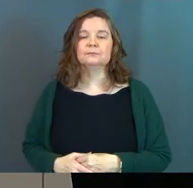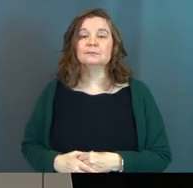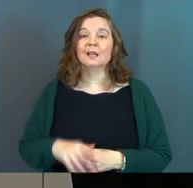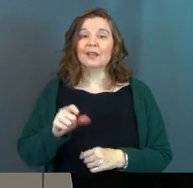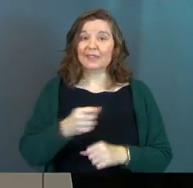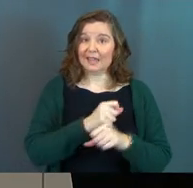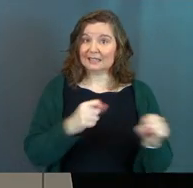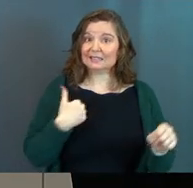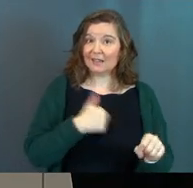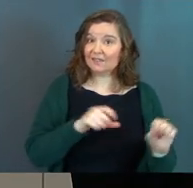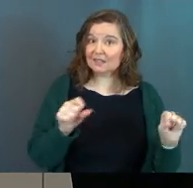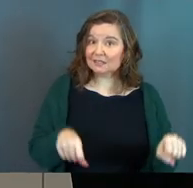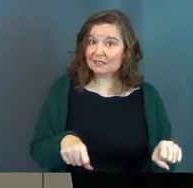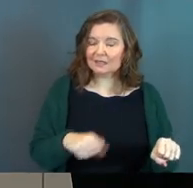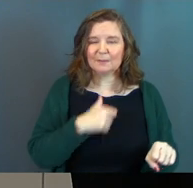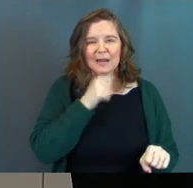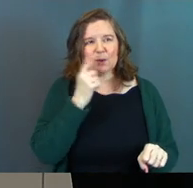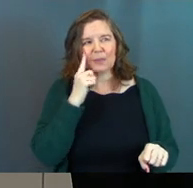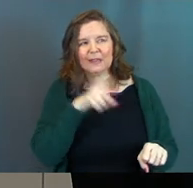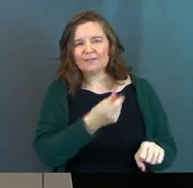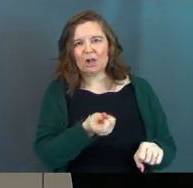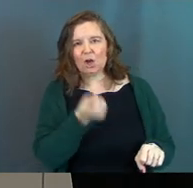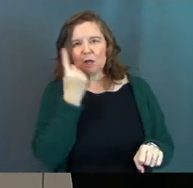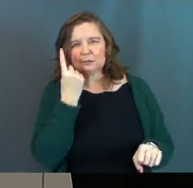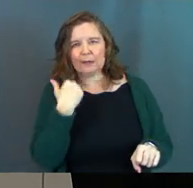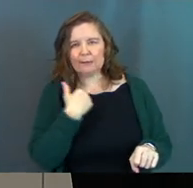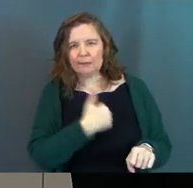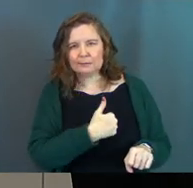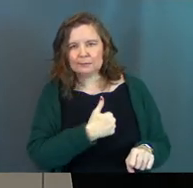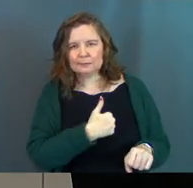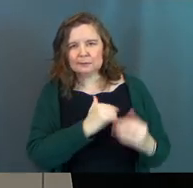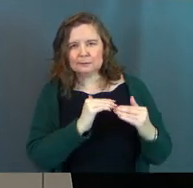They can save us but I don't know if they can understand us.